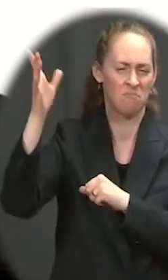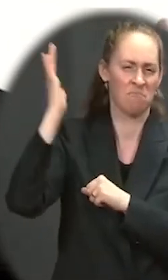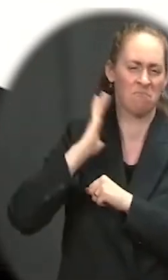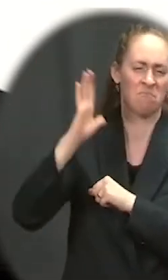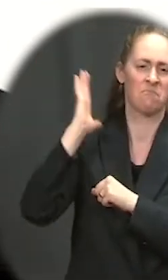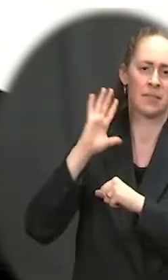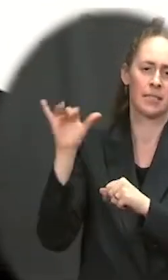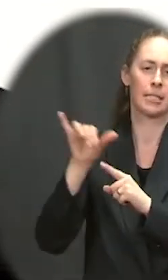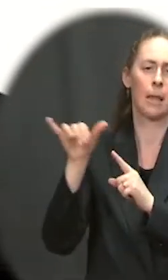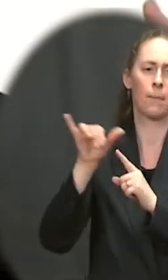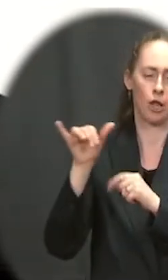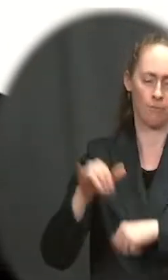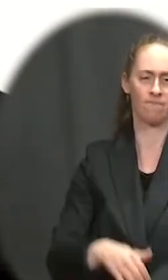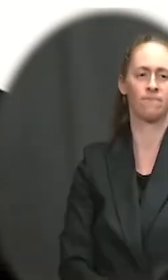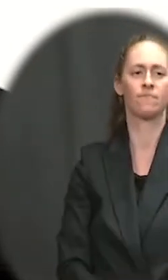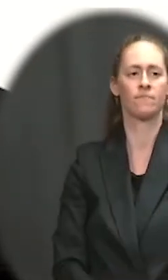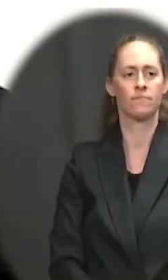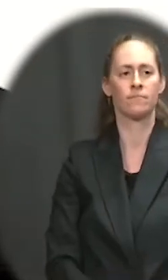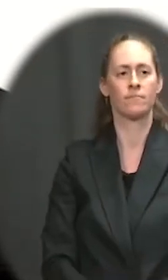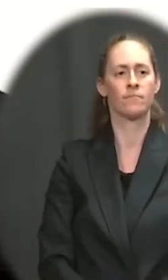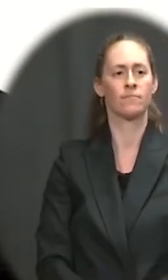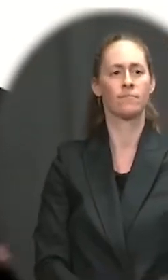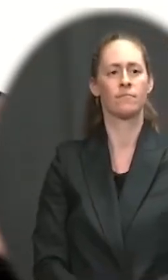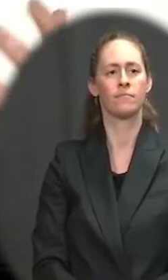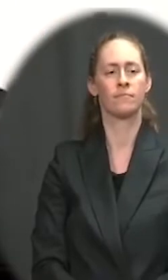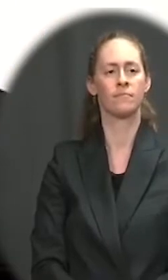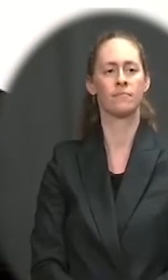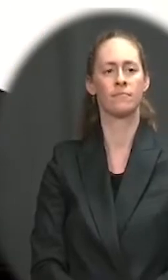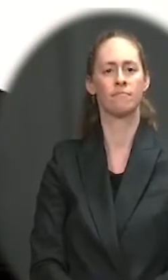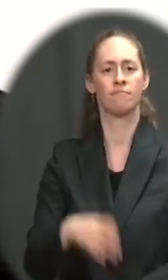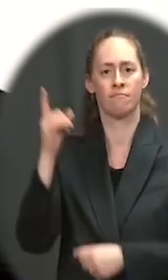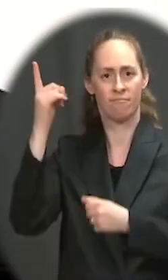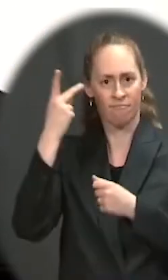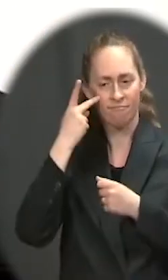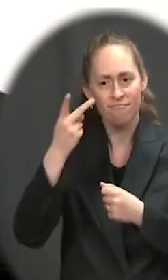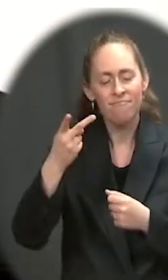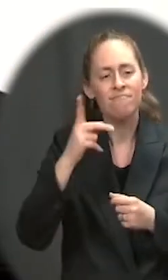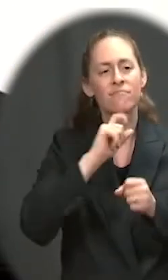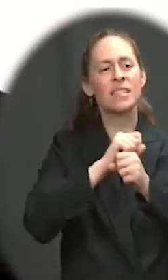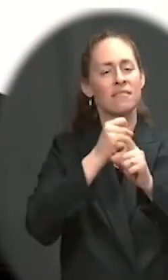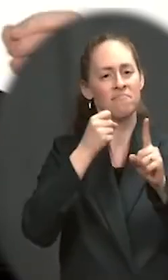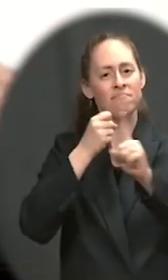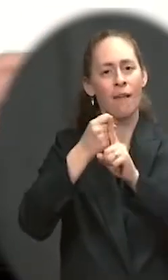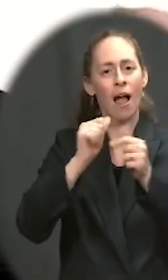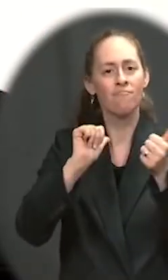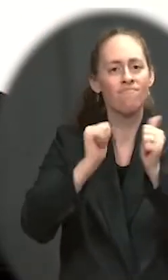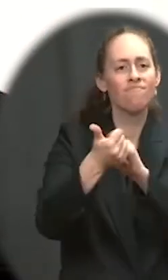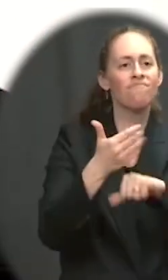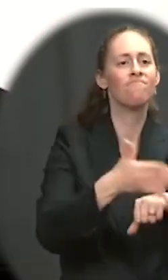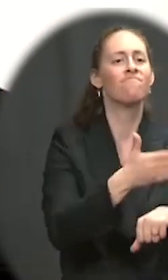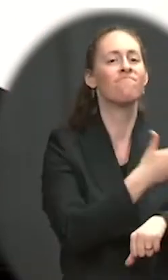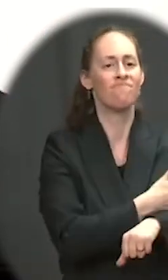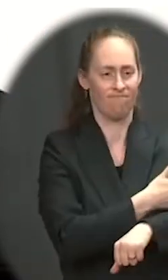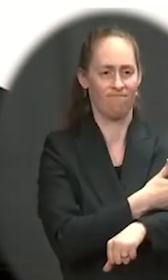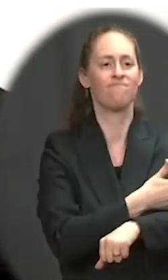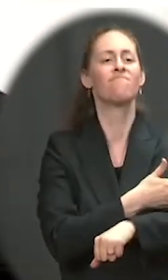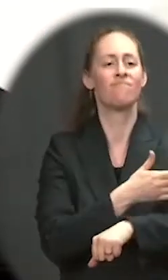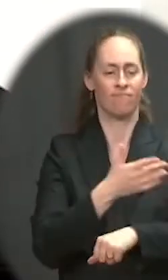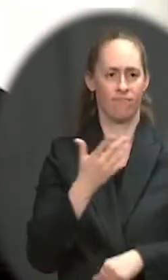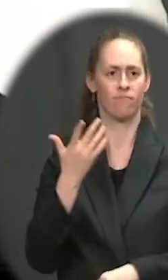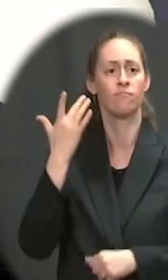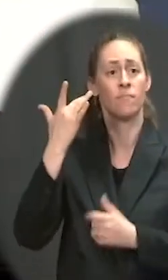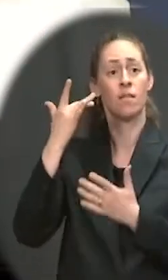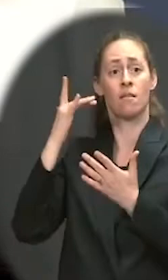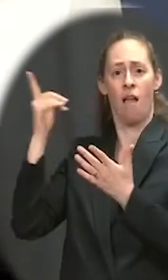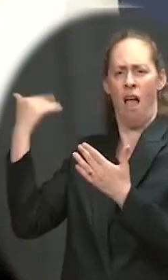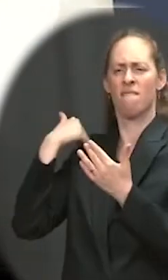we've seen incidents of that in the past. It's also why he has somebody, Gene Sperling, overseeing the American